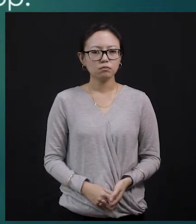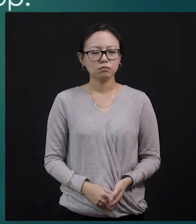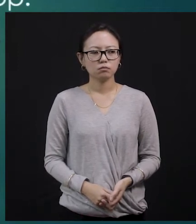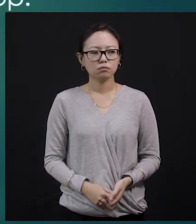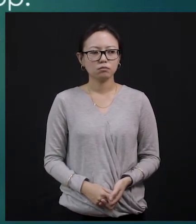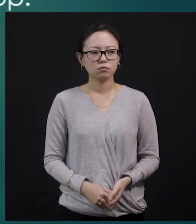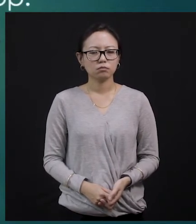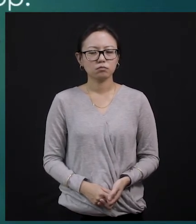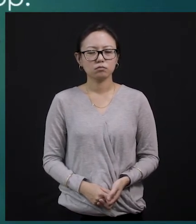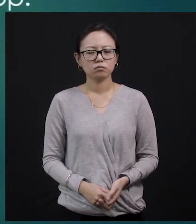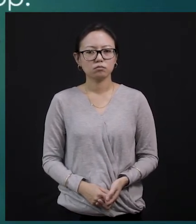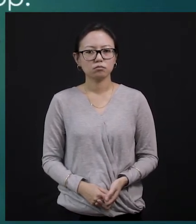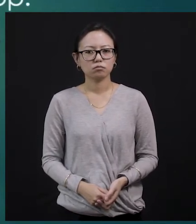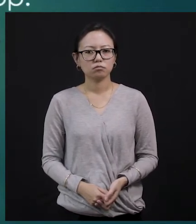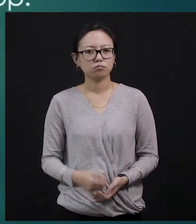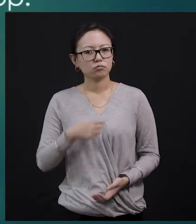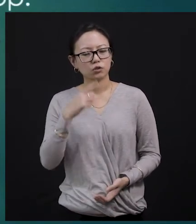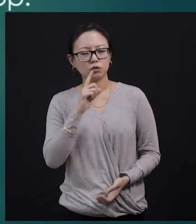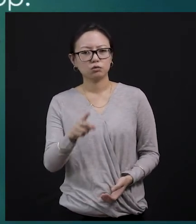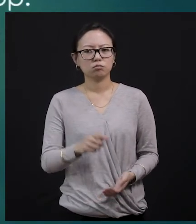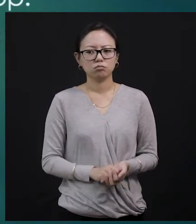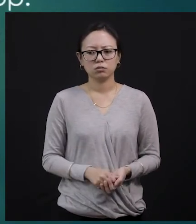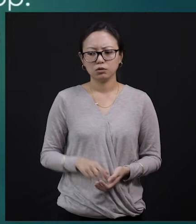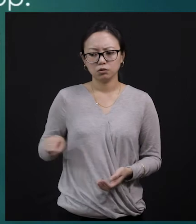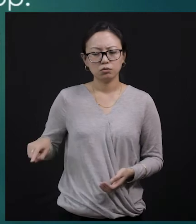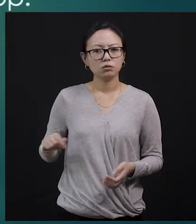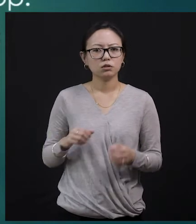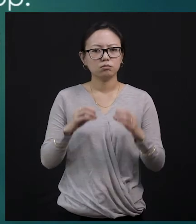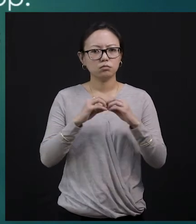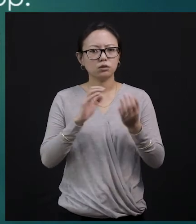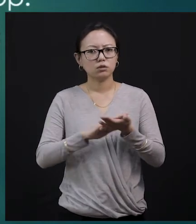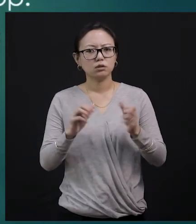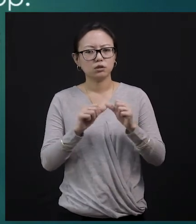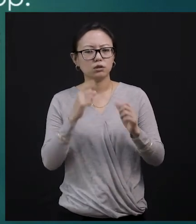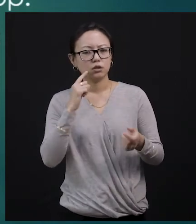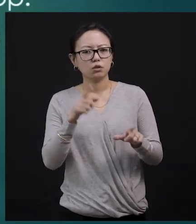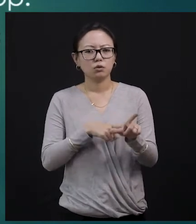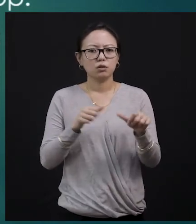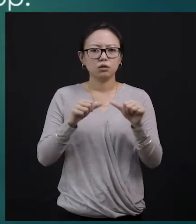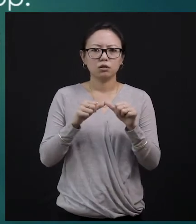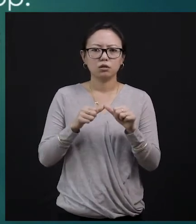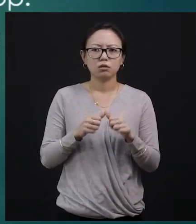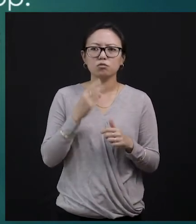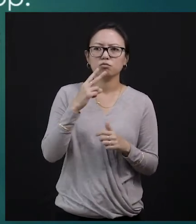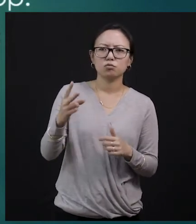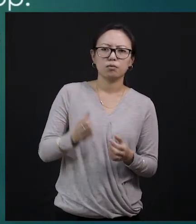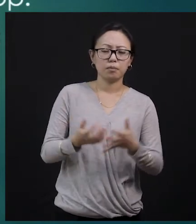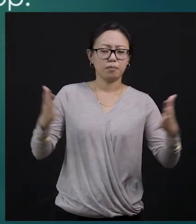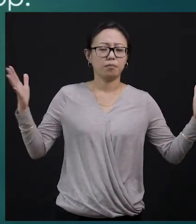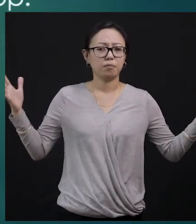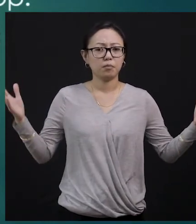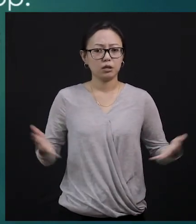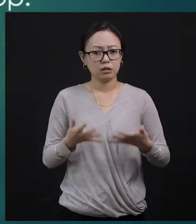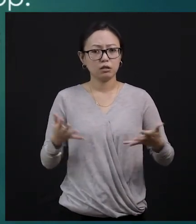So, as I've told you, they've seen so many things that they wanted to buy, but the boy controlled himself. But there is